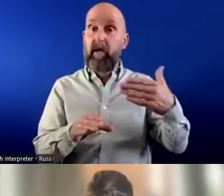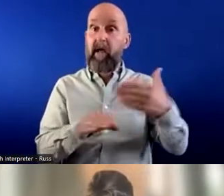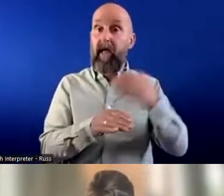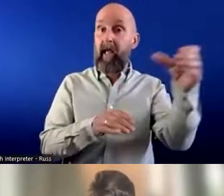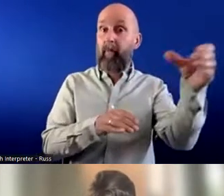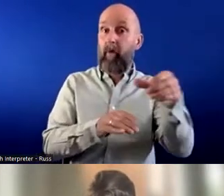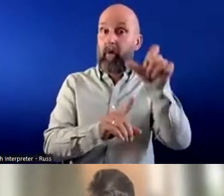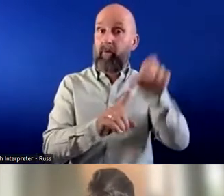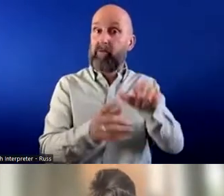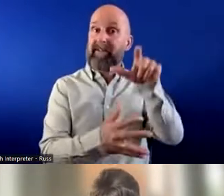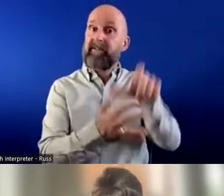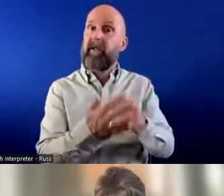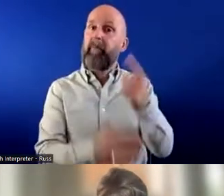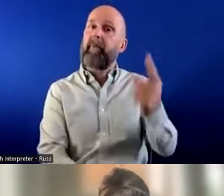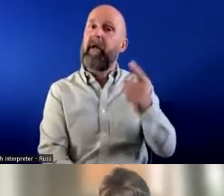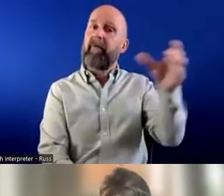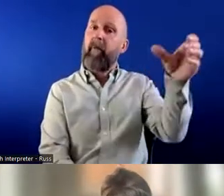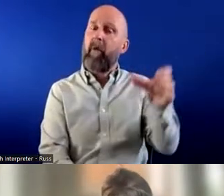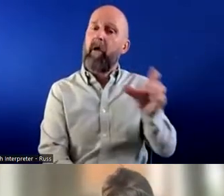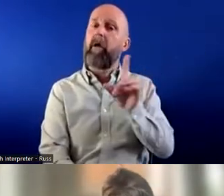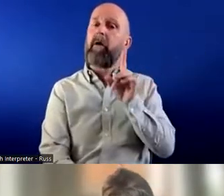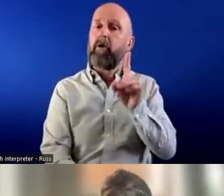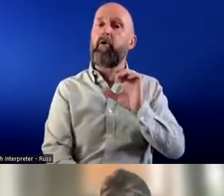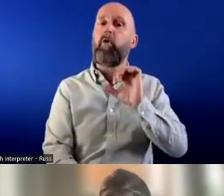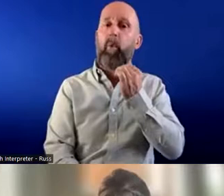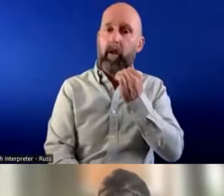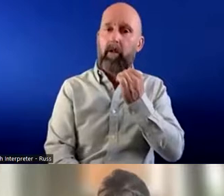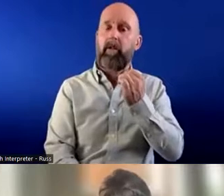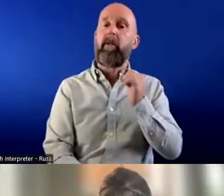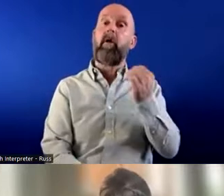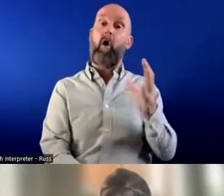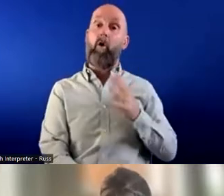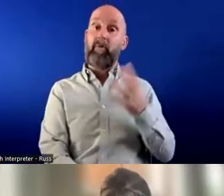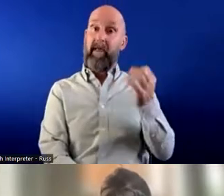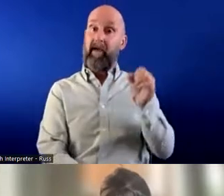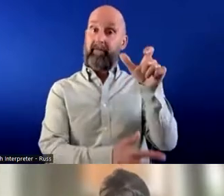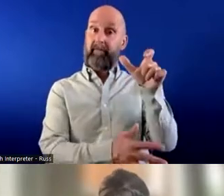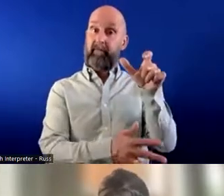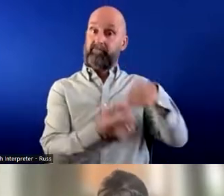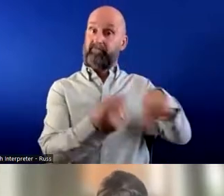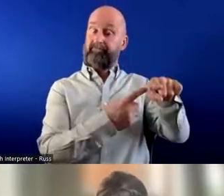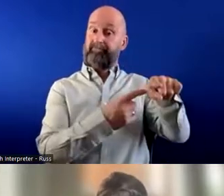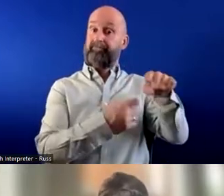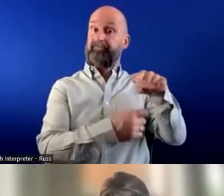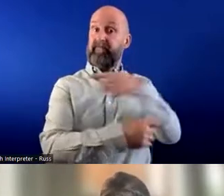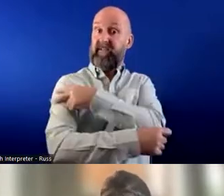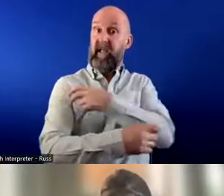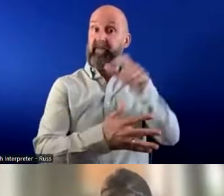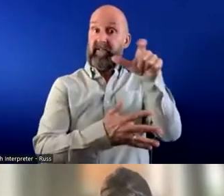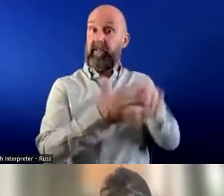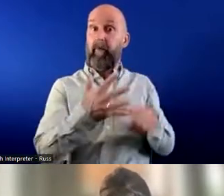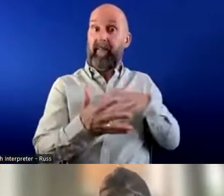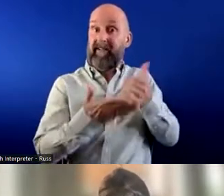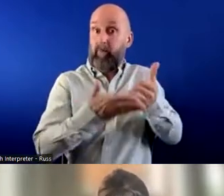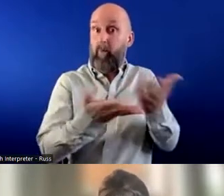with a disability, you will find that you will have people with disabilities in your workforce, and they need to be supported as well. And